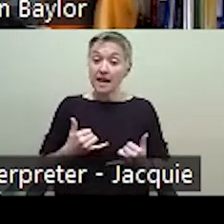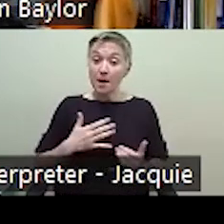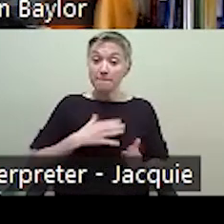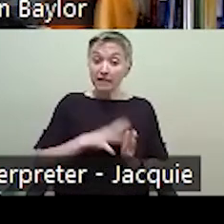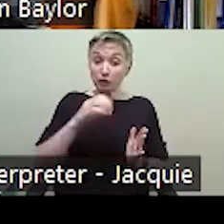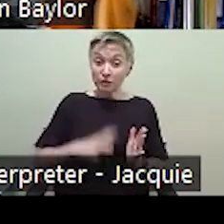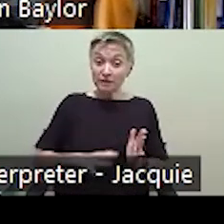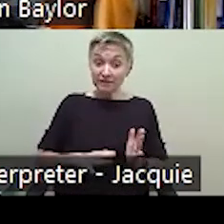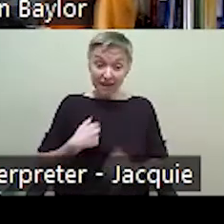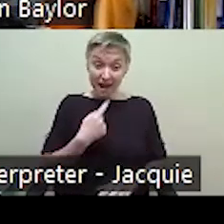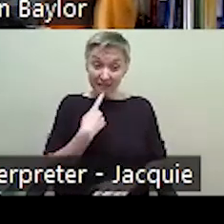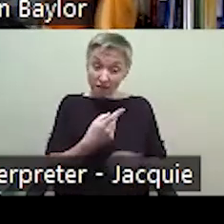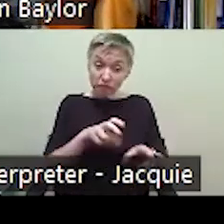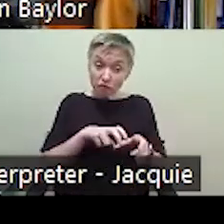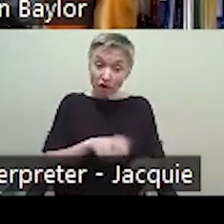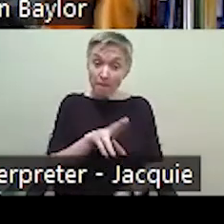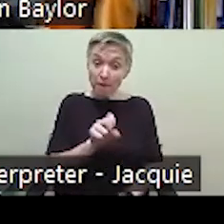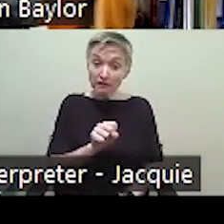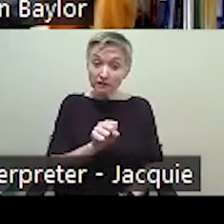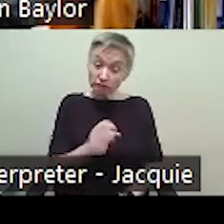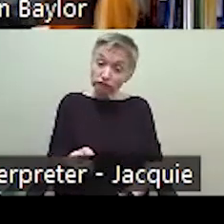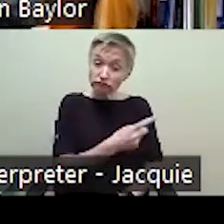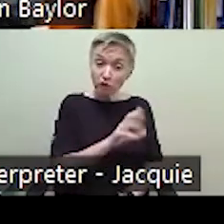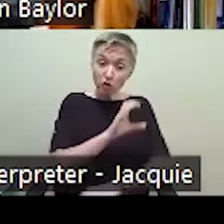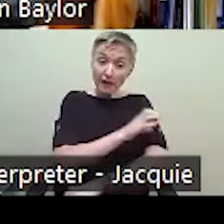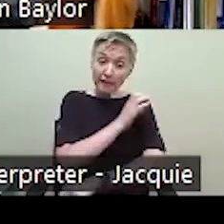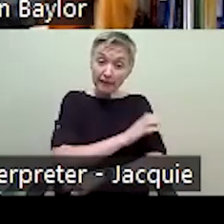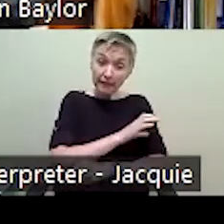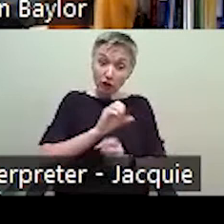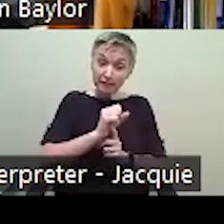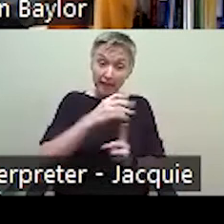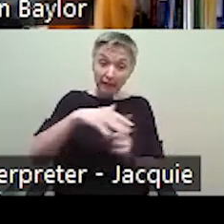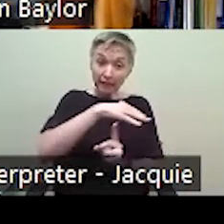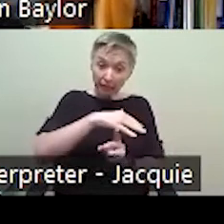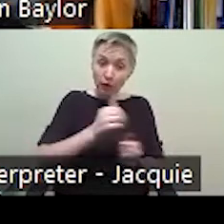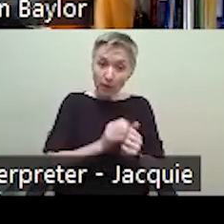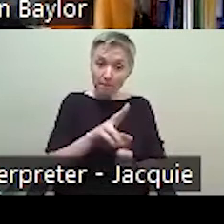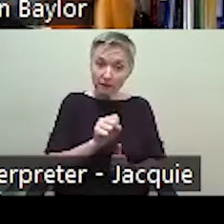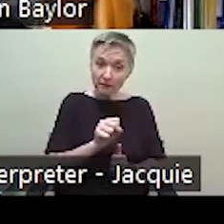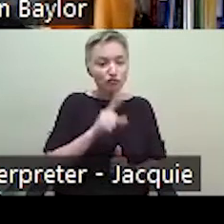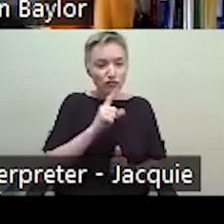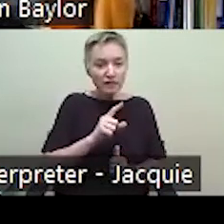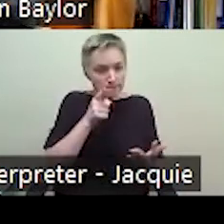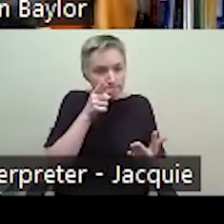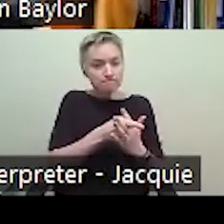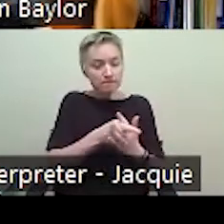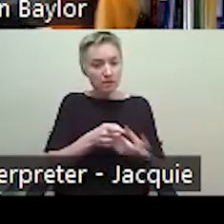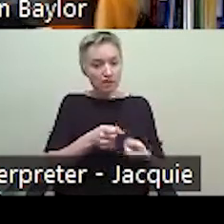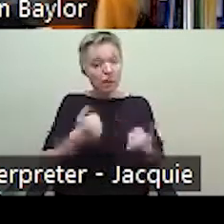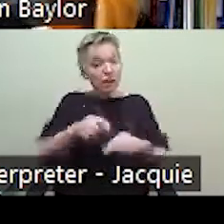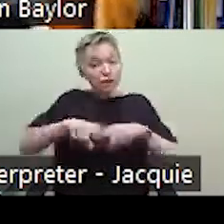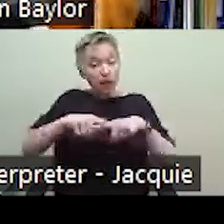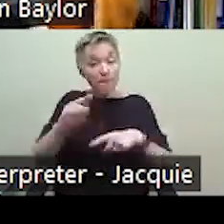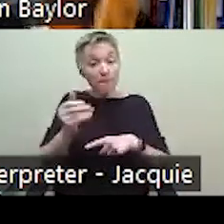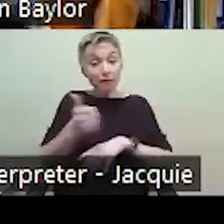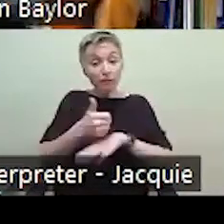bus to one of their clinical, um, settings so that they can see how challenging it can be to rely on public transportation